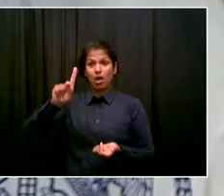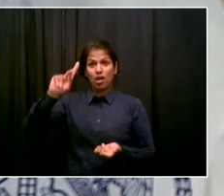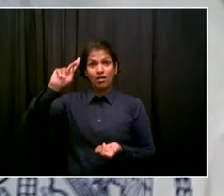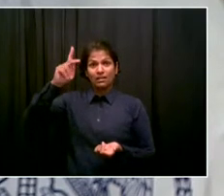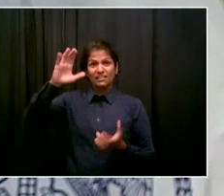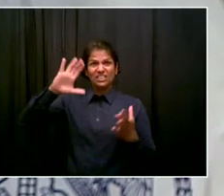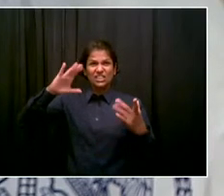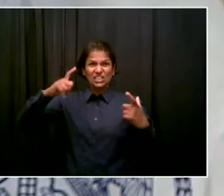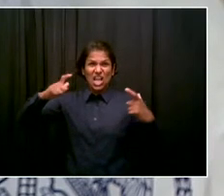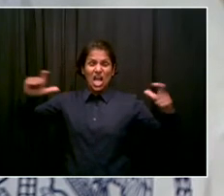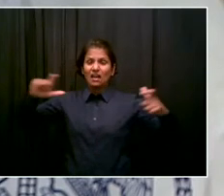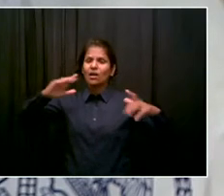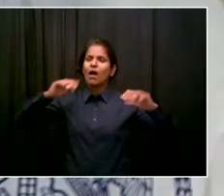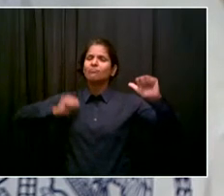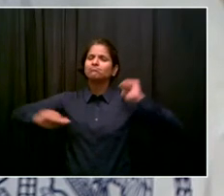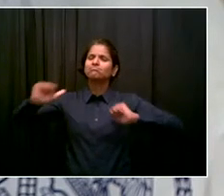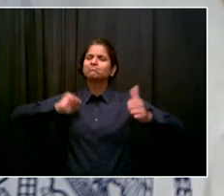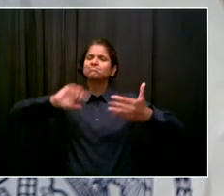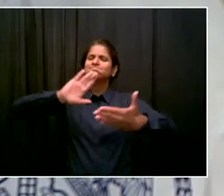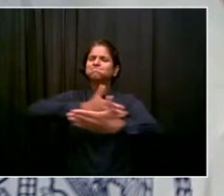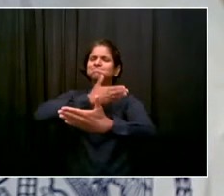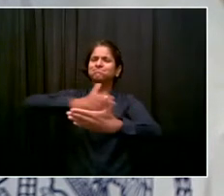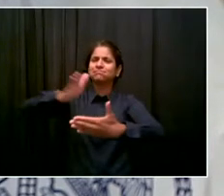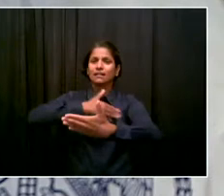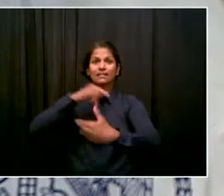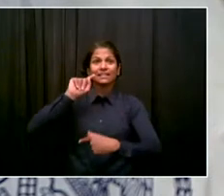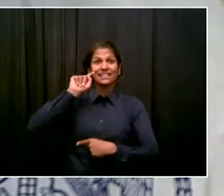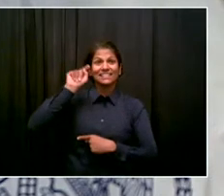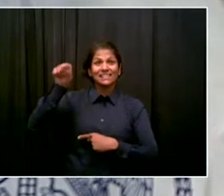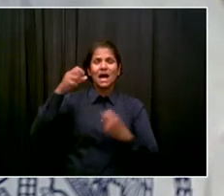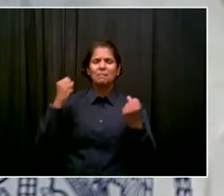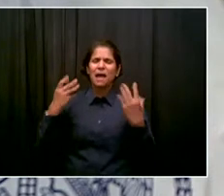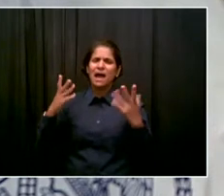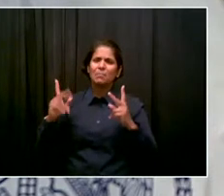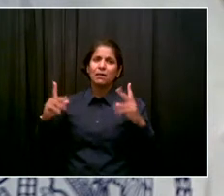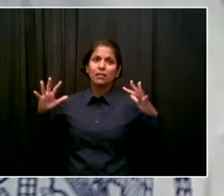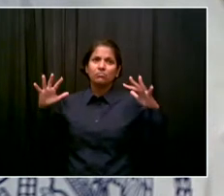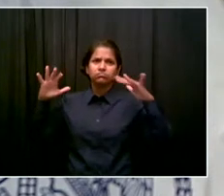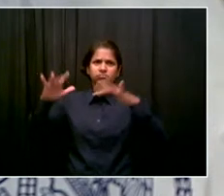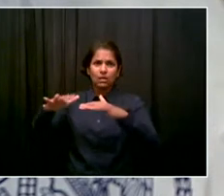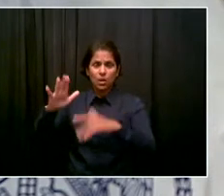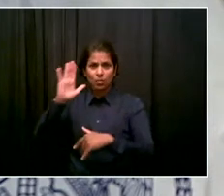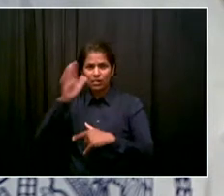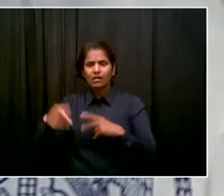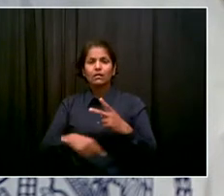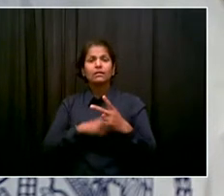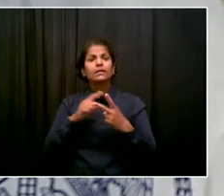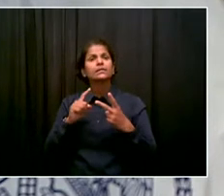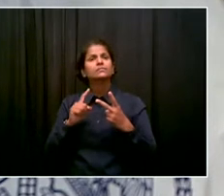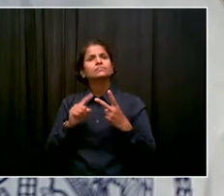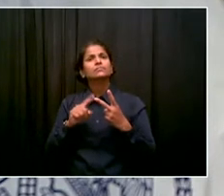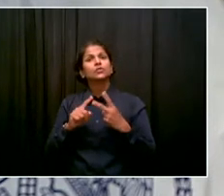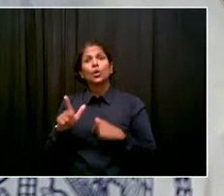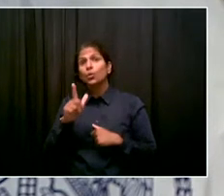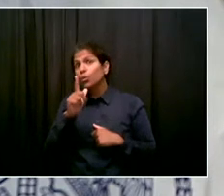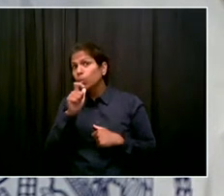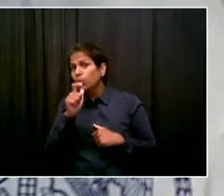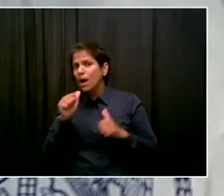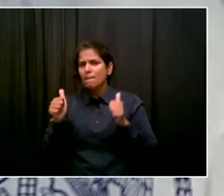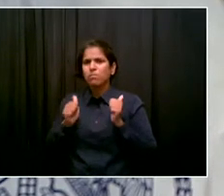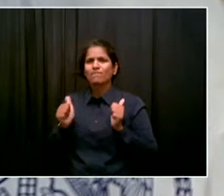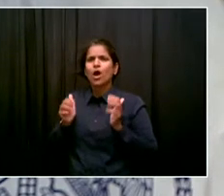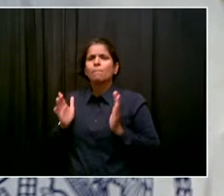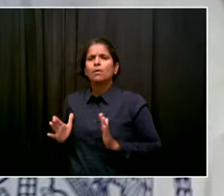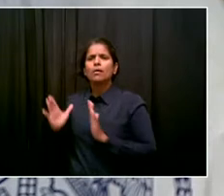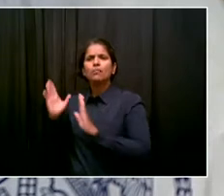attending this event, when you expect to have the artists finalized, and whether there are any concerns, not about the outdoor